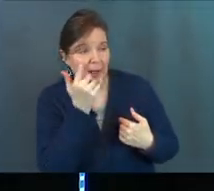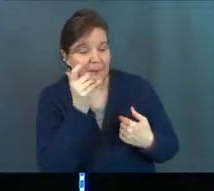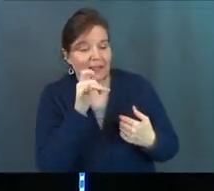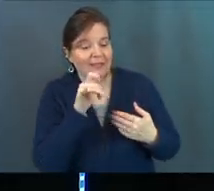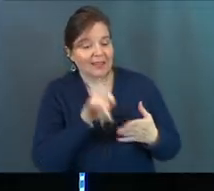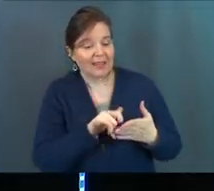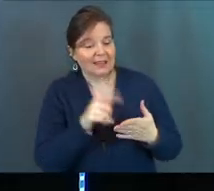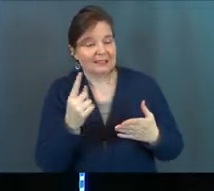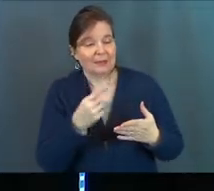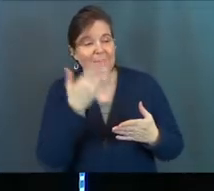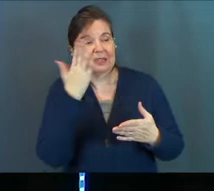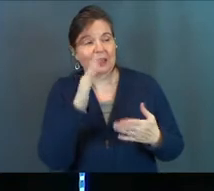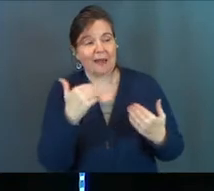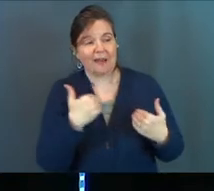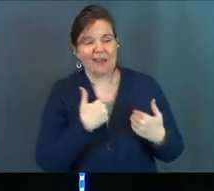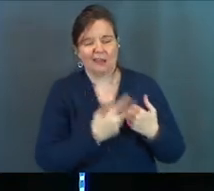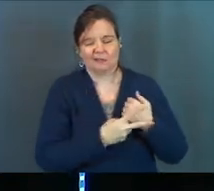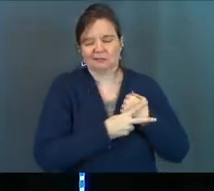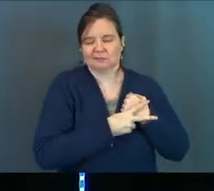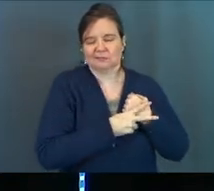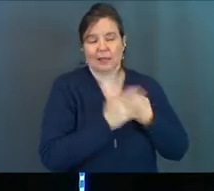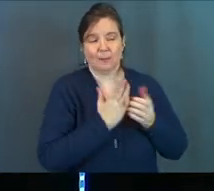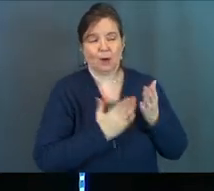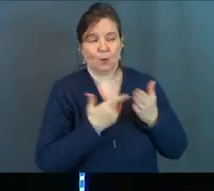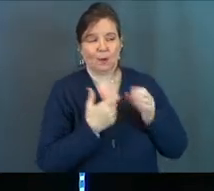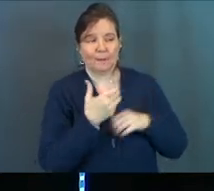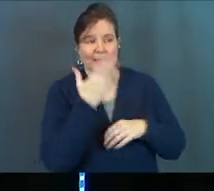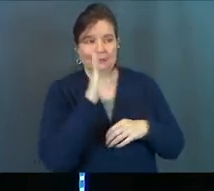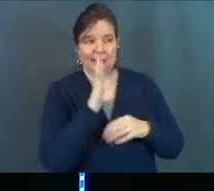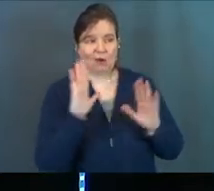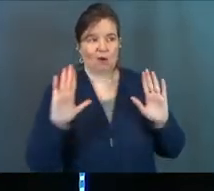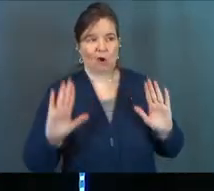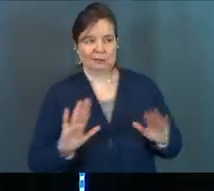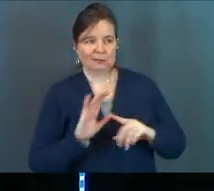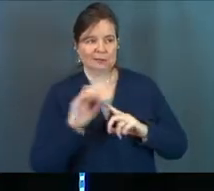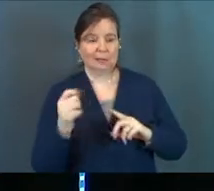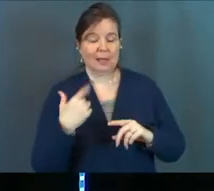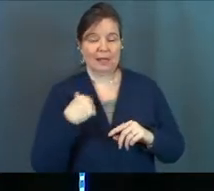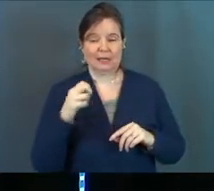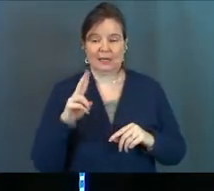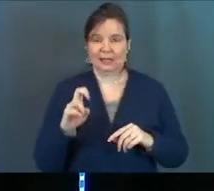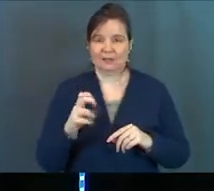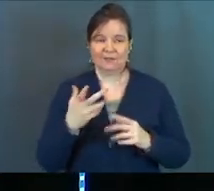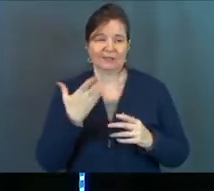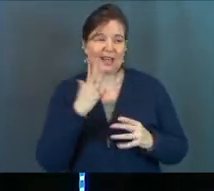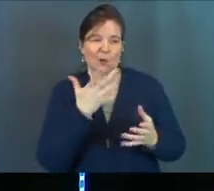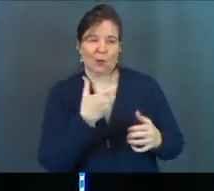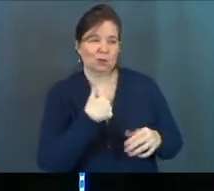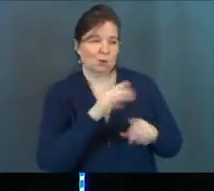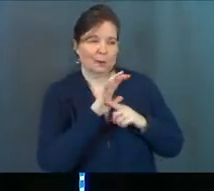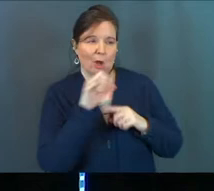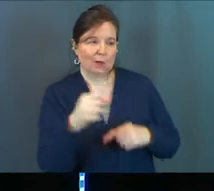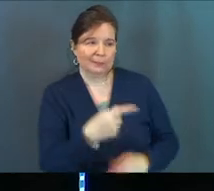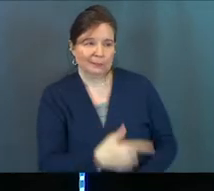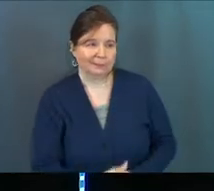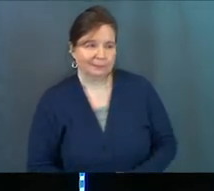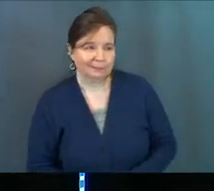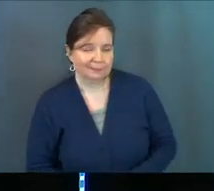that's something God has. And that's part of what makes God awesome. And Eve, God doesn't want you to be awesome.